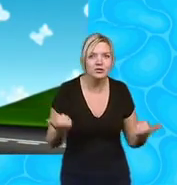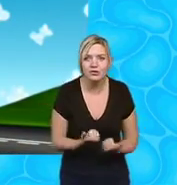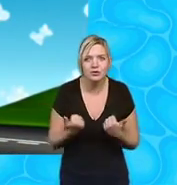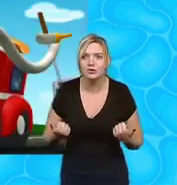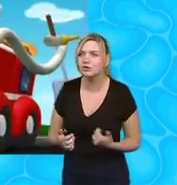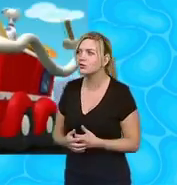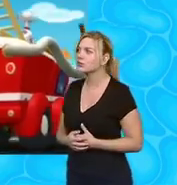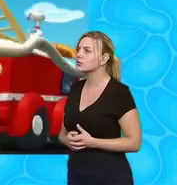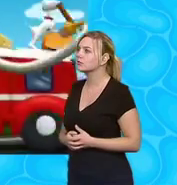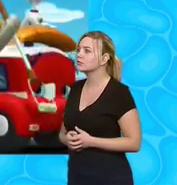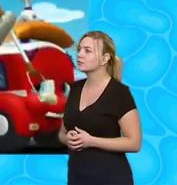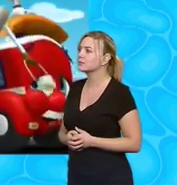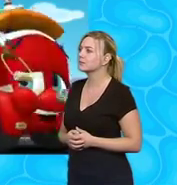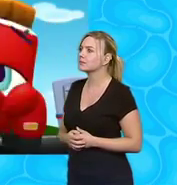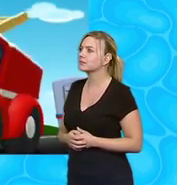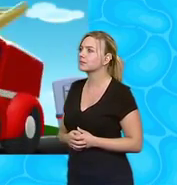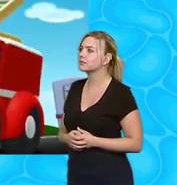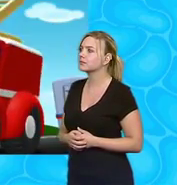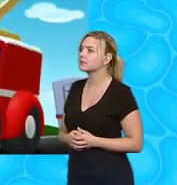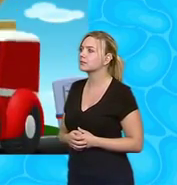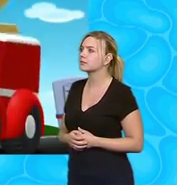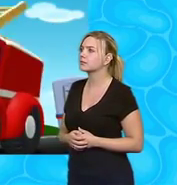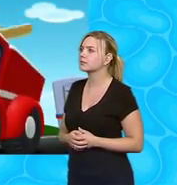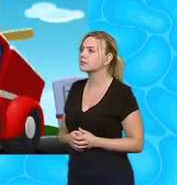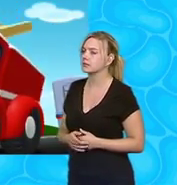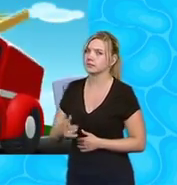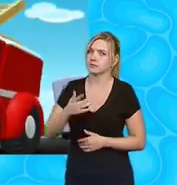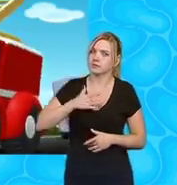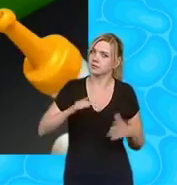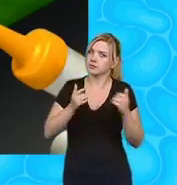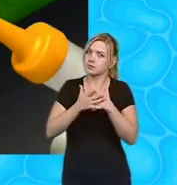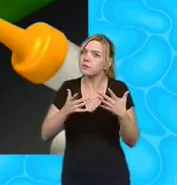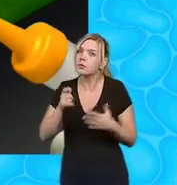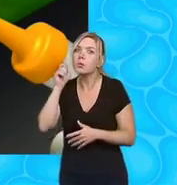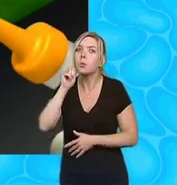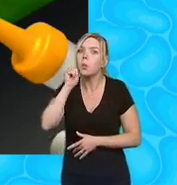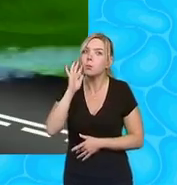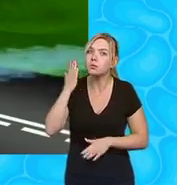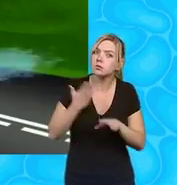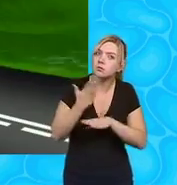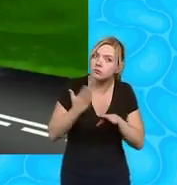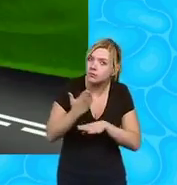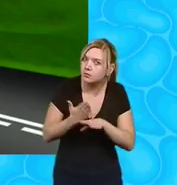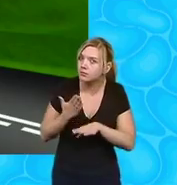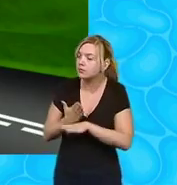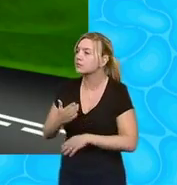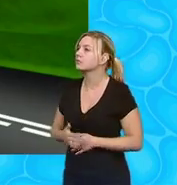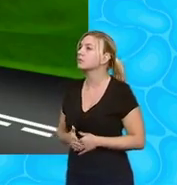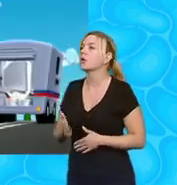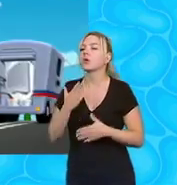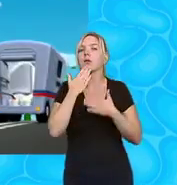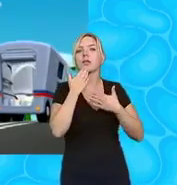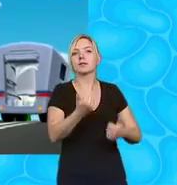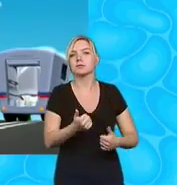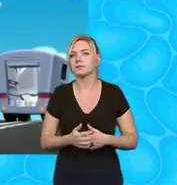done here you go Corby you need plenty of water when you're working hard oh thanks then me